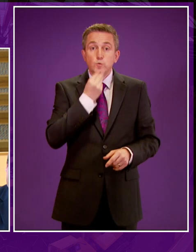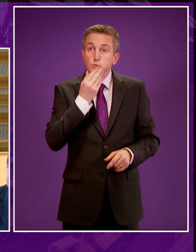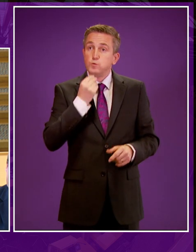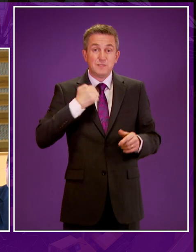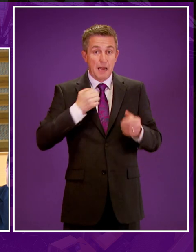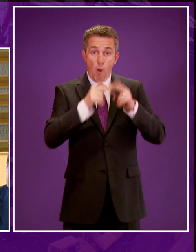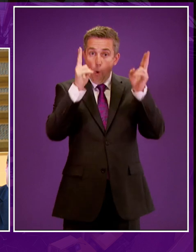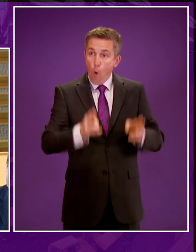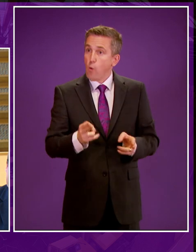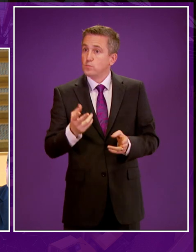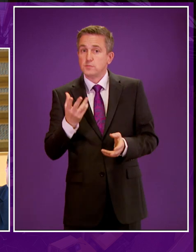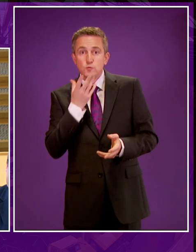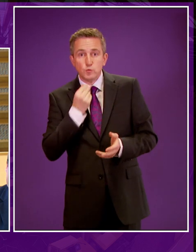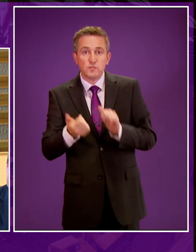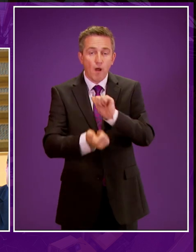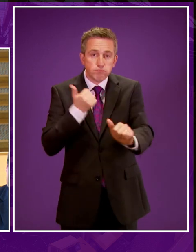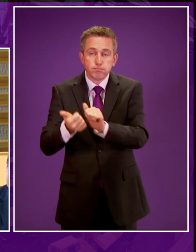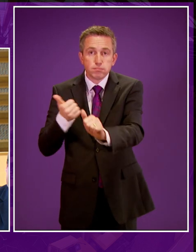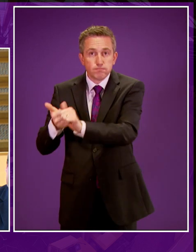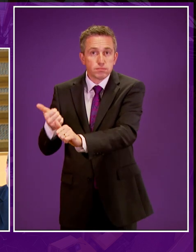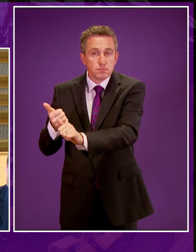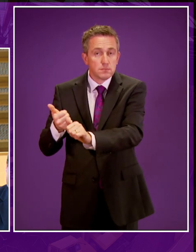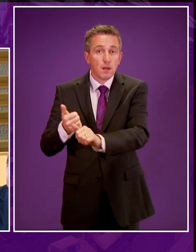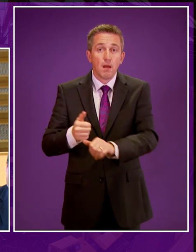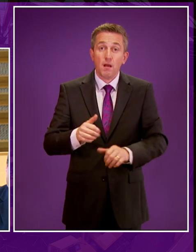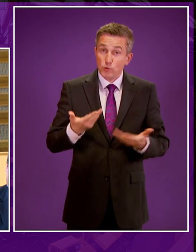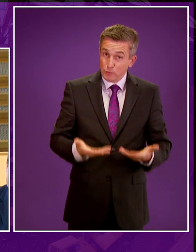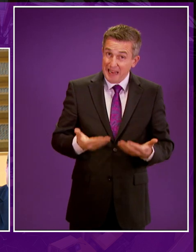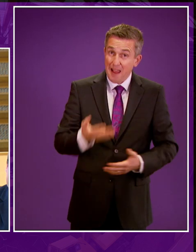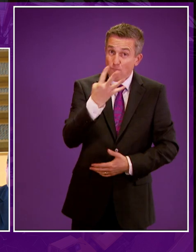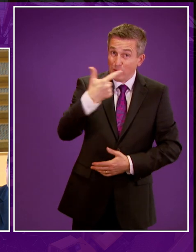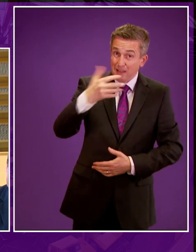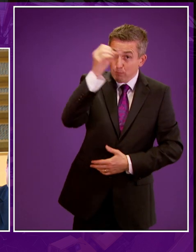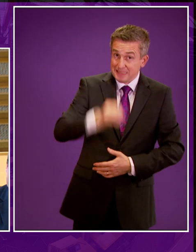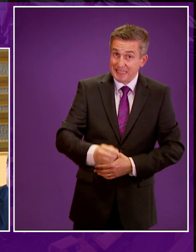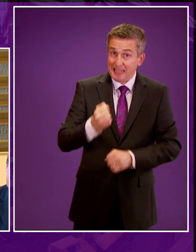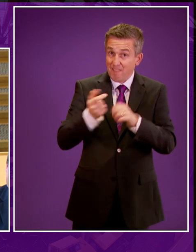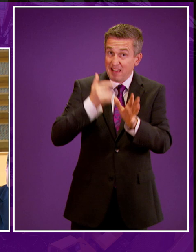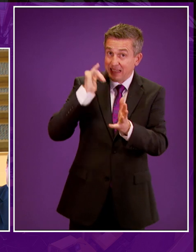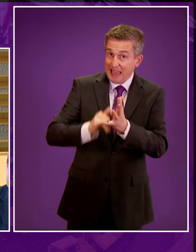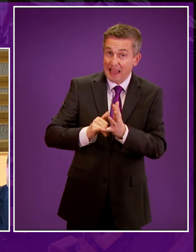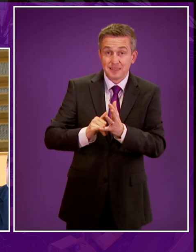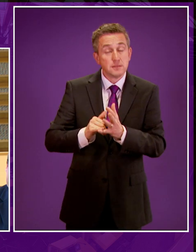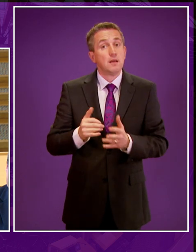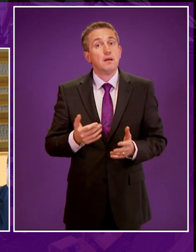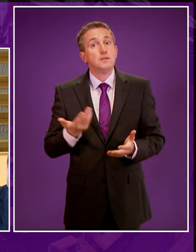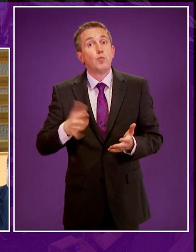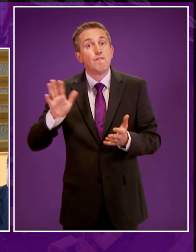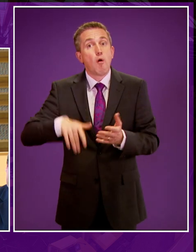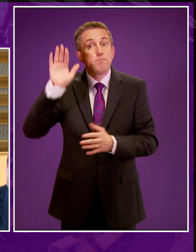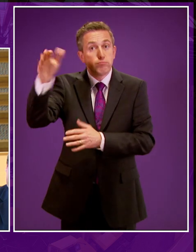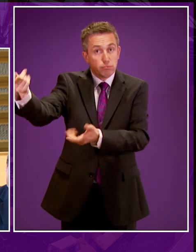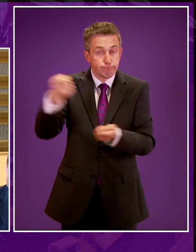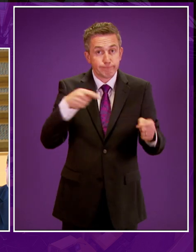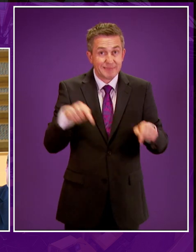power our industry. Today 47% of UK gas demand is coming from imports. Centrica